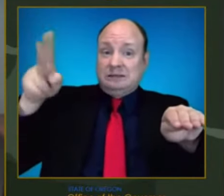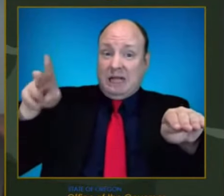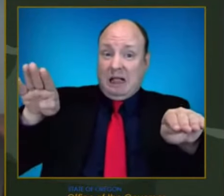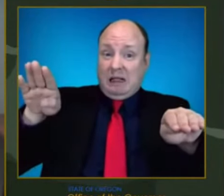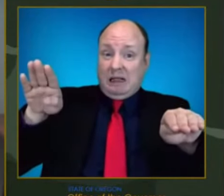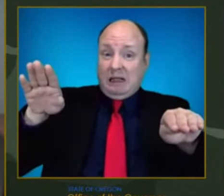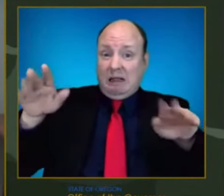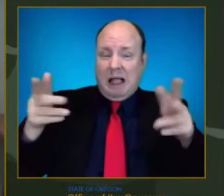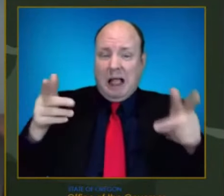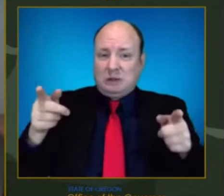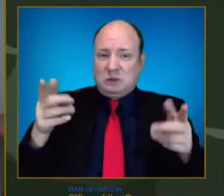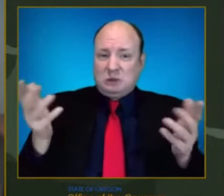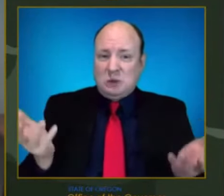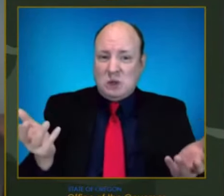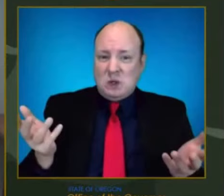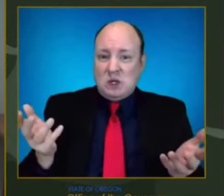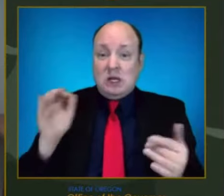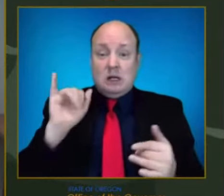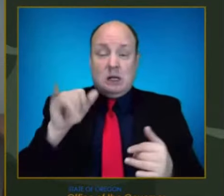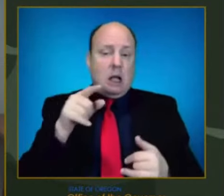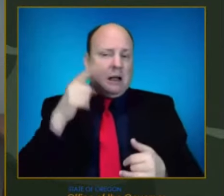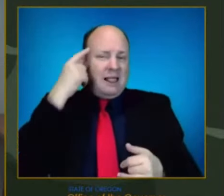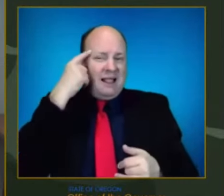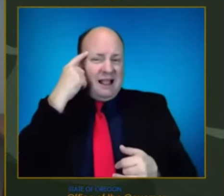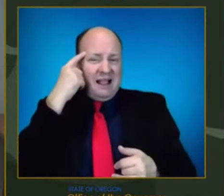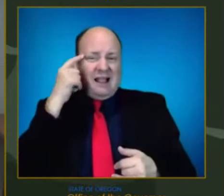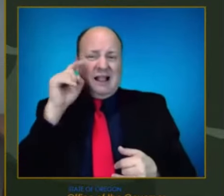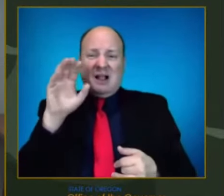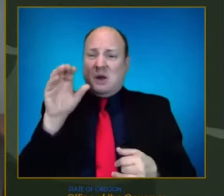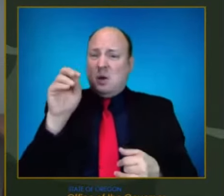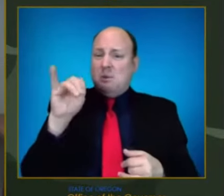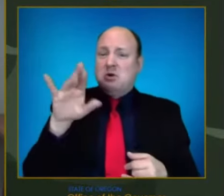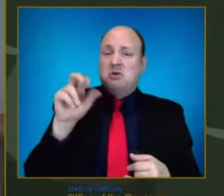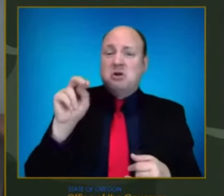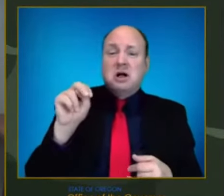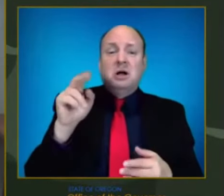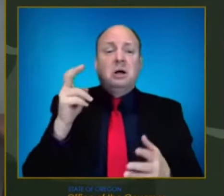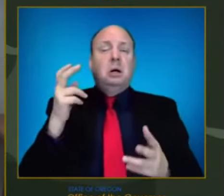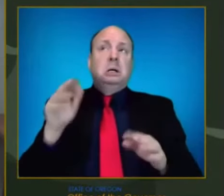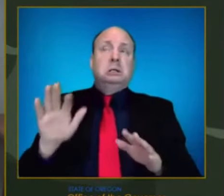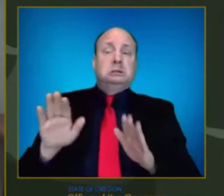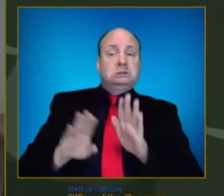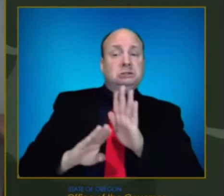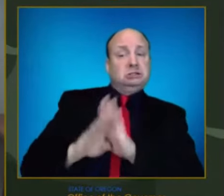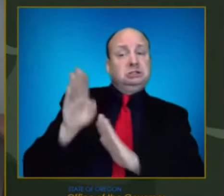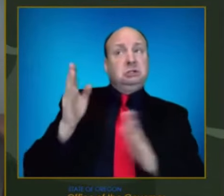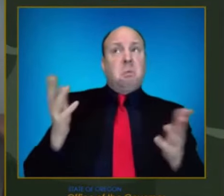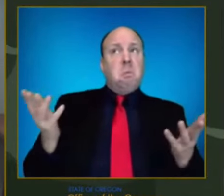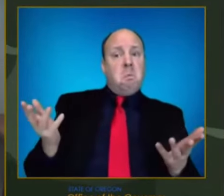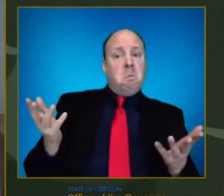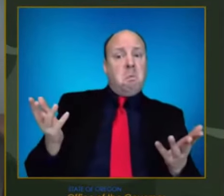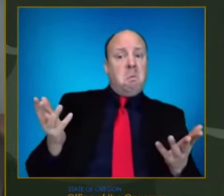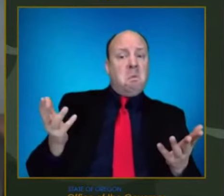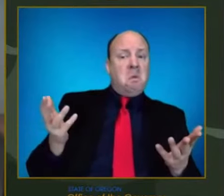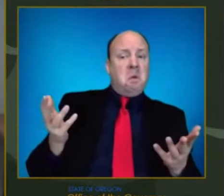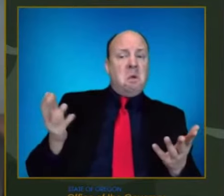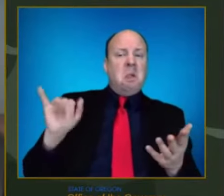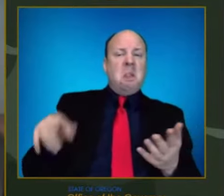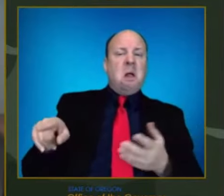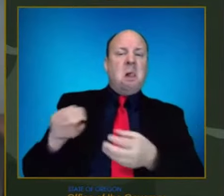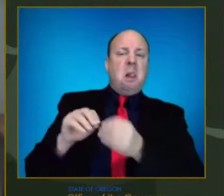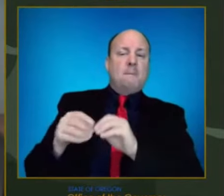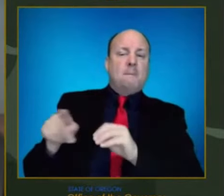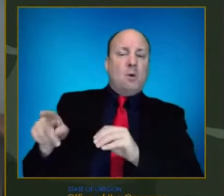forecast and think about that as as the total number. But the truth of the matter